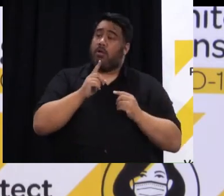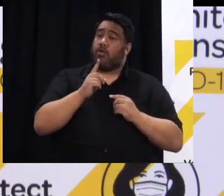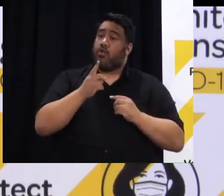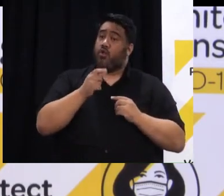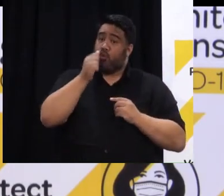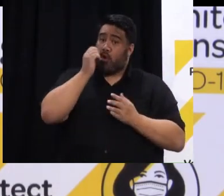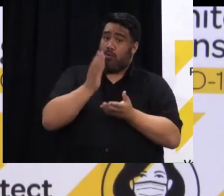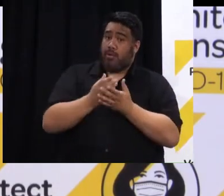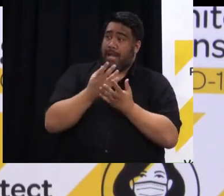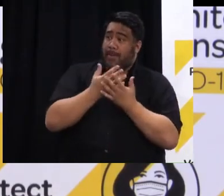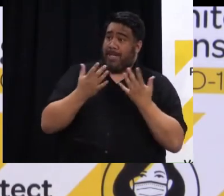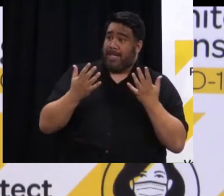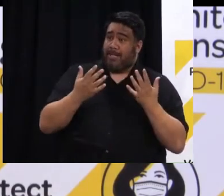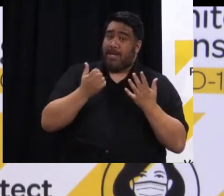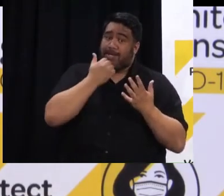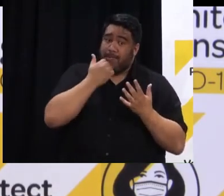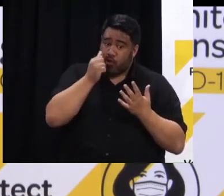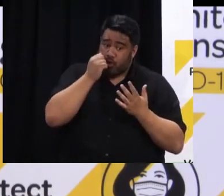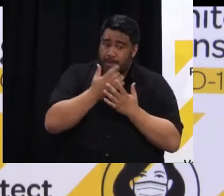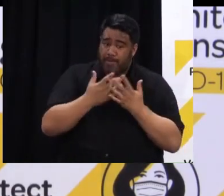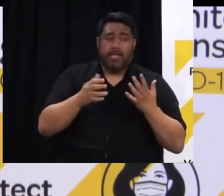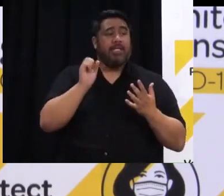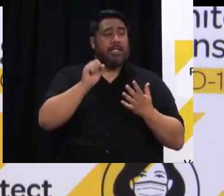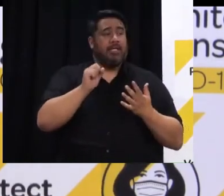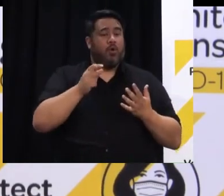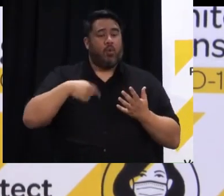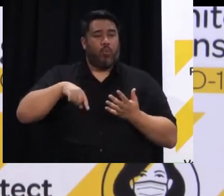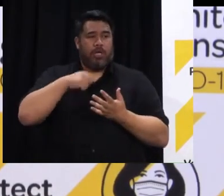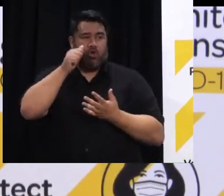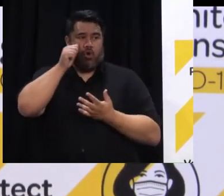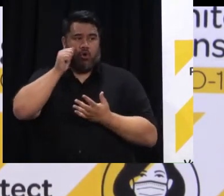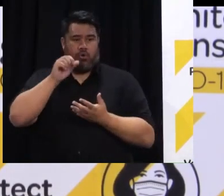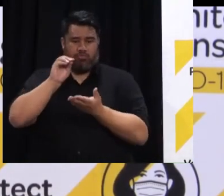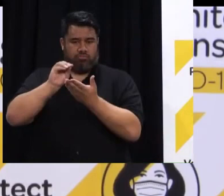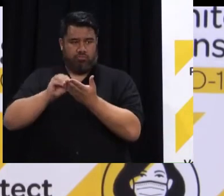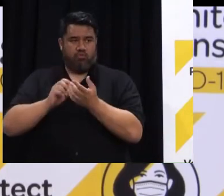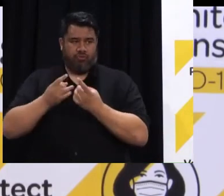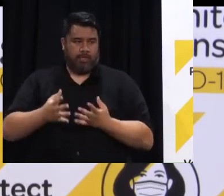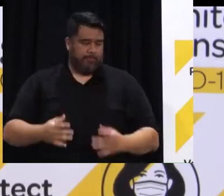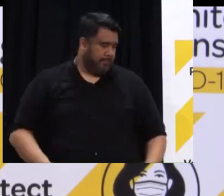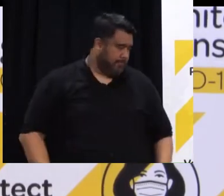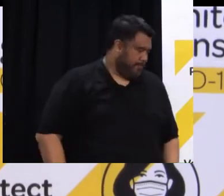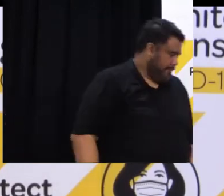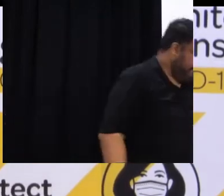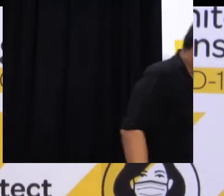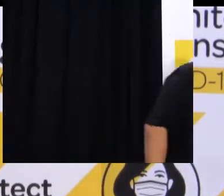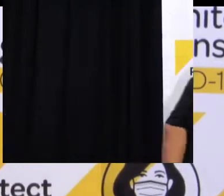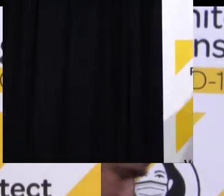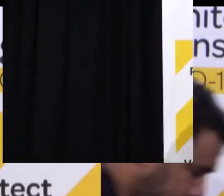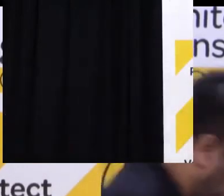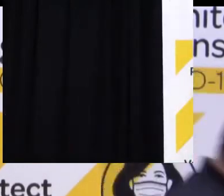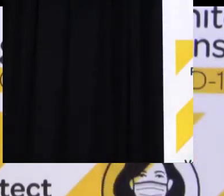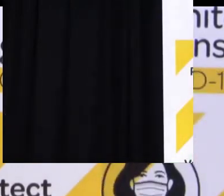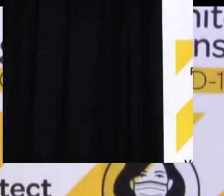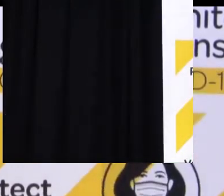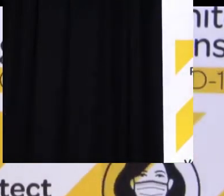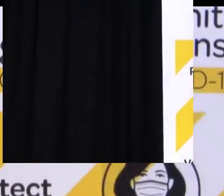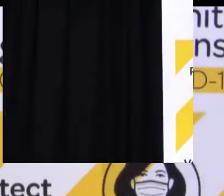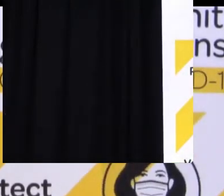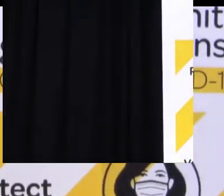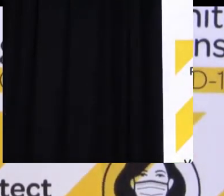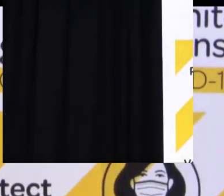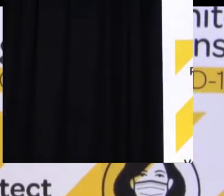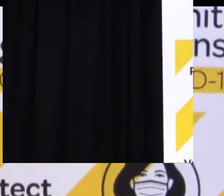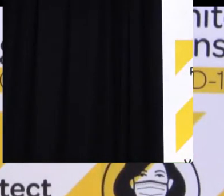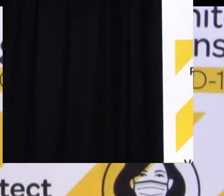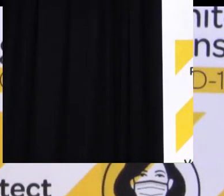yes we do have numbers for that and we've made provision for that in our supply so yes I'll see if I can get you more detail on